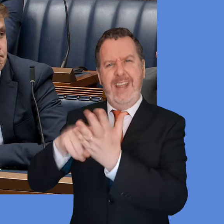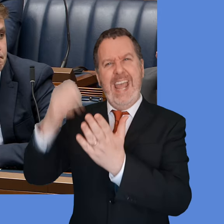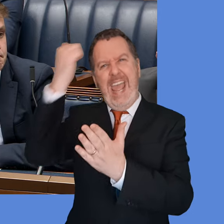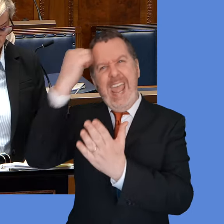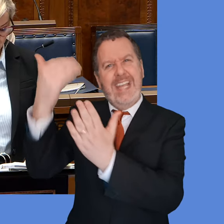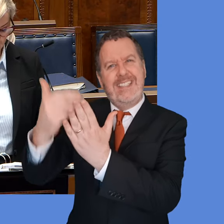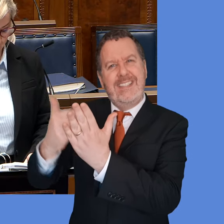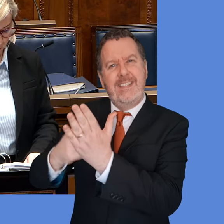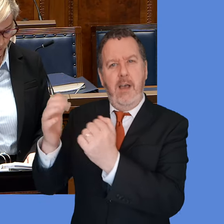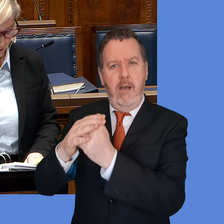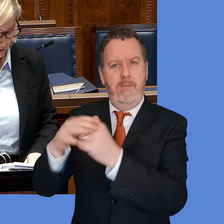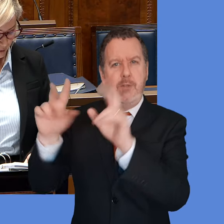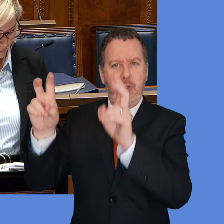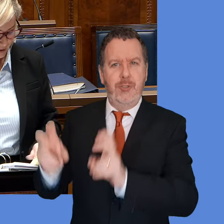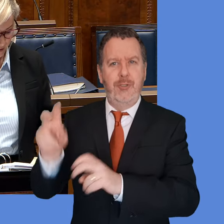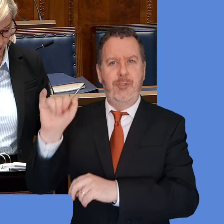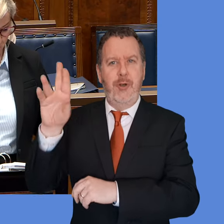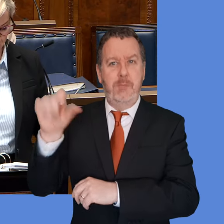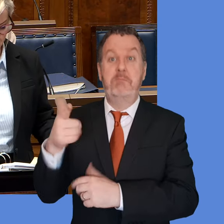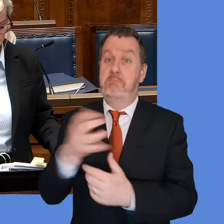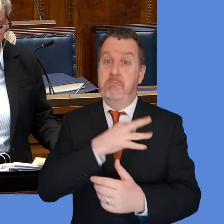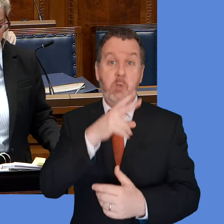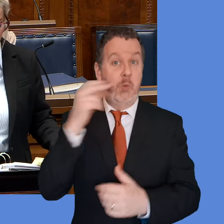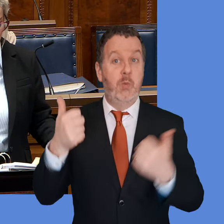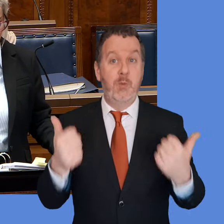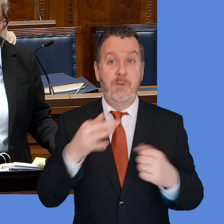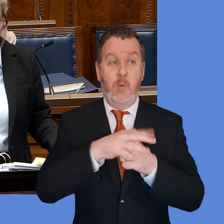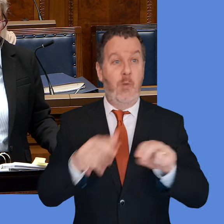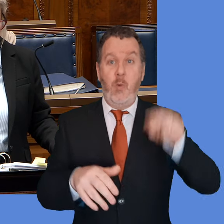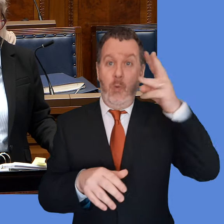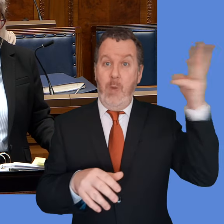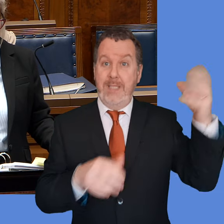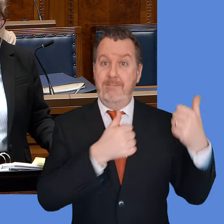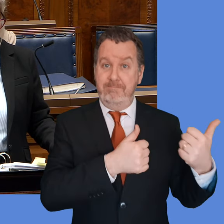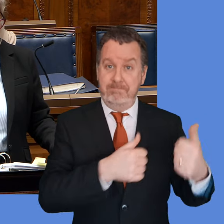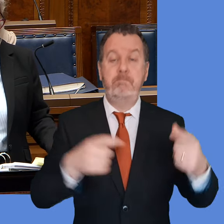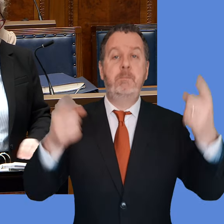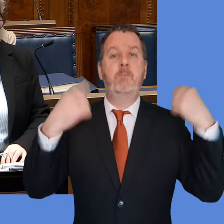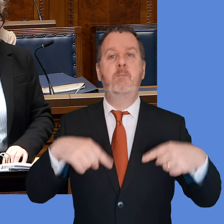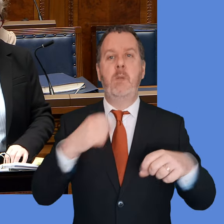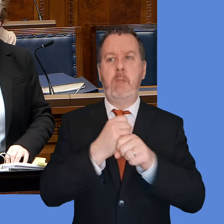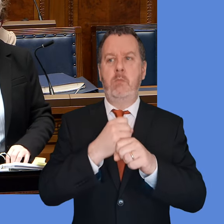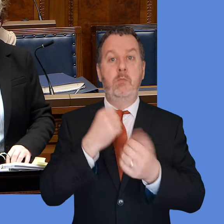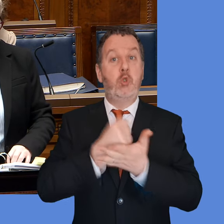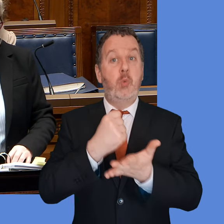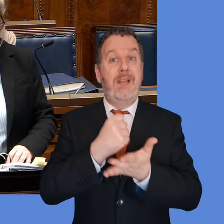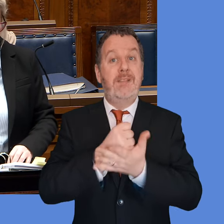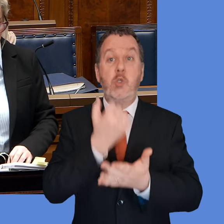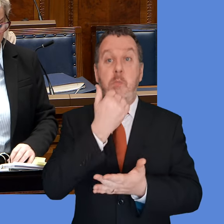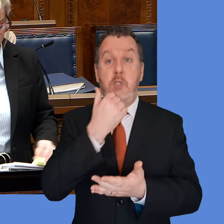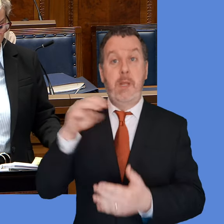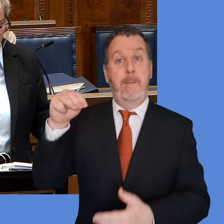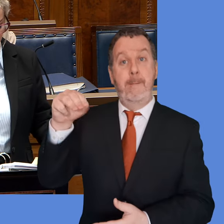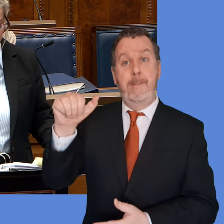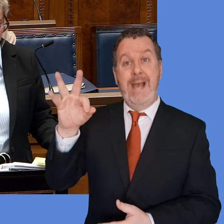good news no doubt for the North West and then with regard to increasing student numbers at Magee, the executive commitment remains a